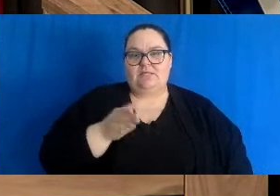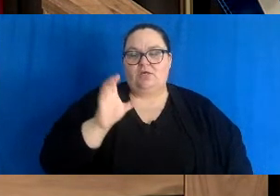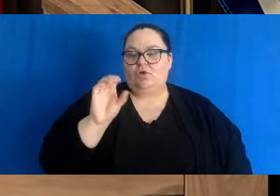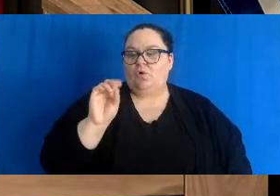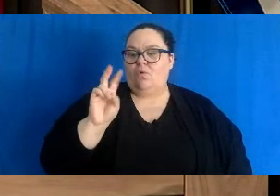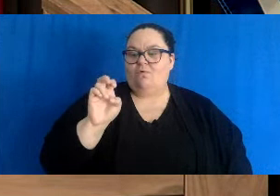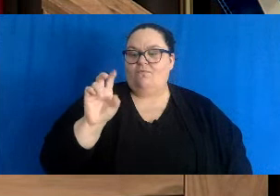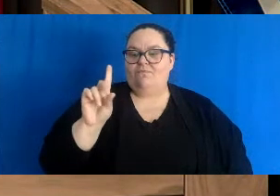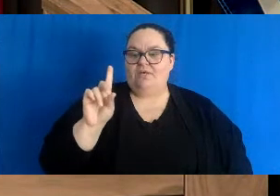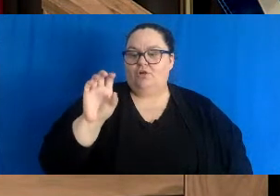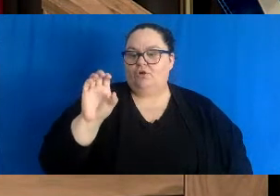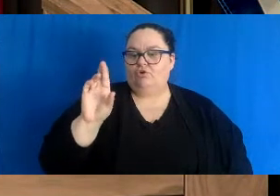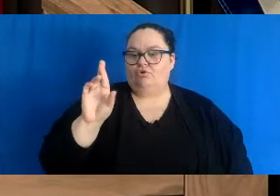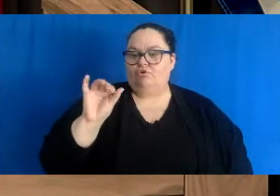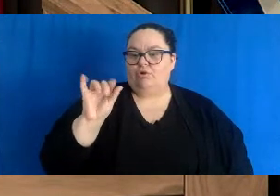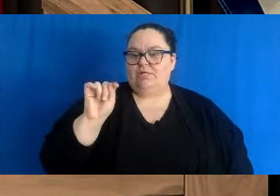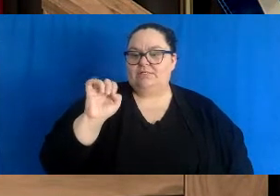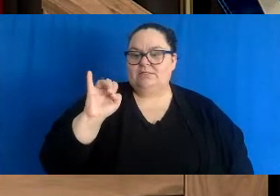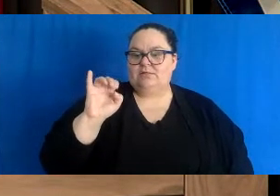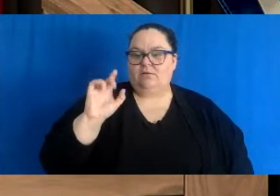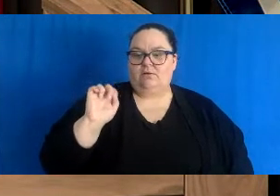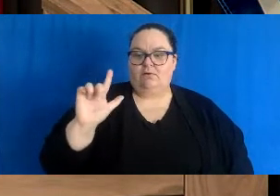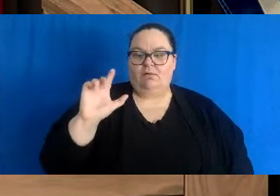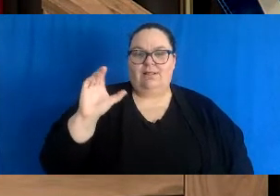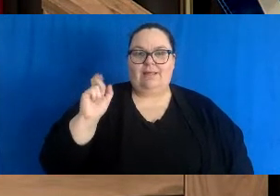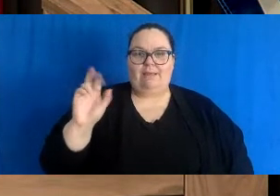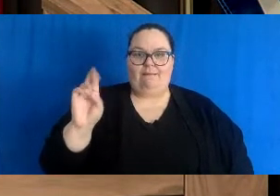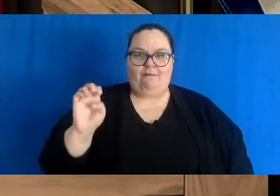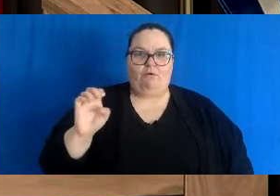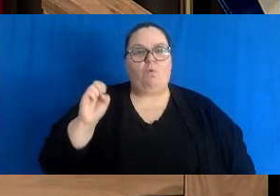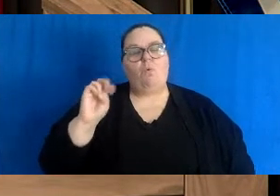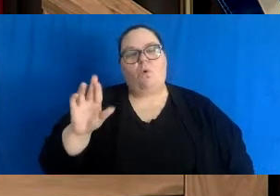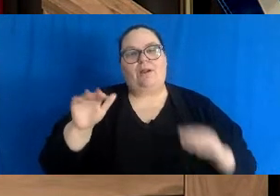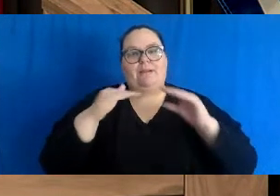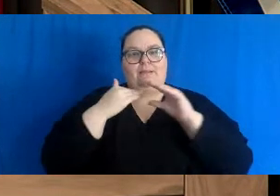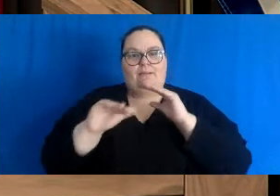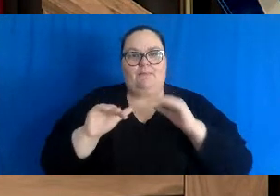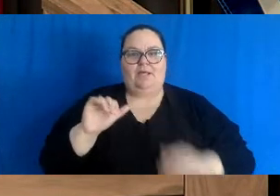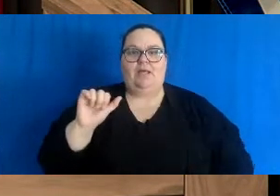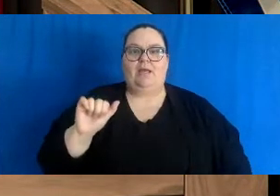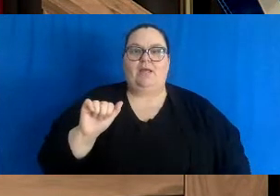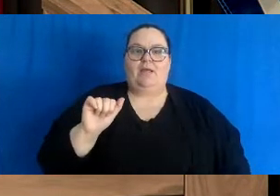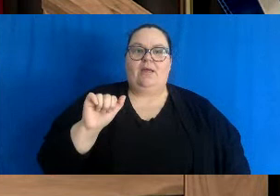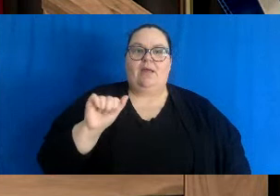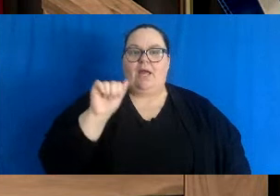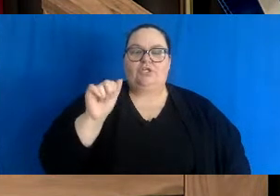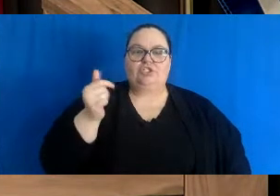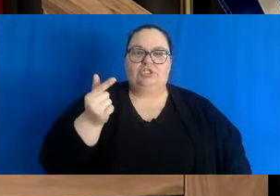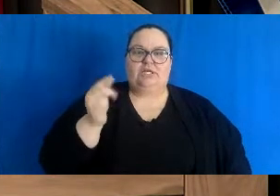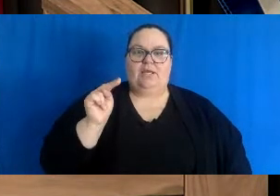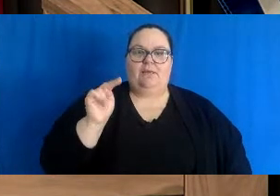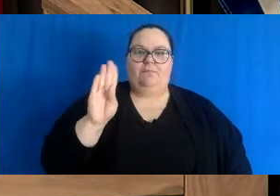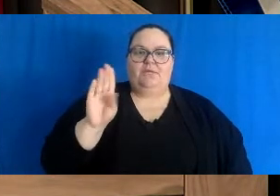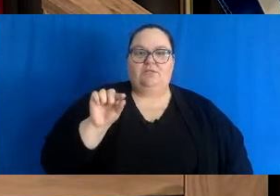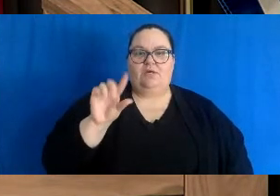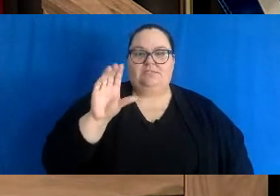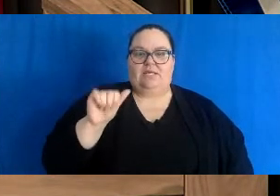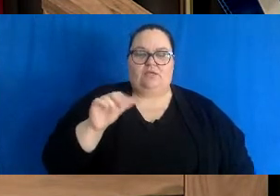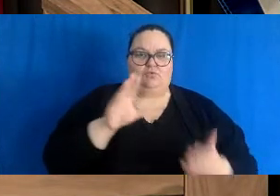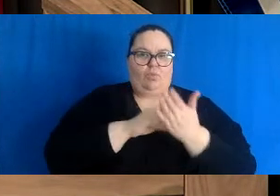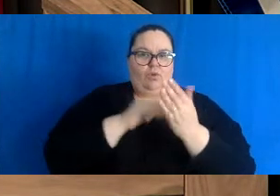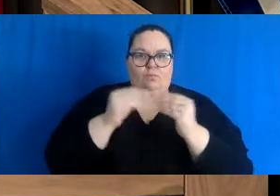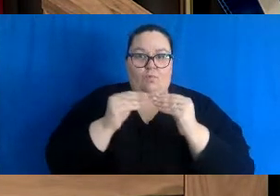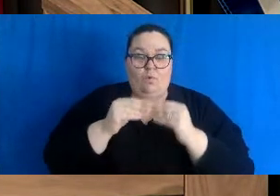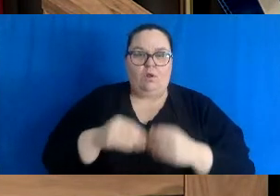care or email RN2 at gnb.ca to learn more. You can visit our